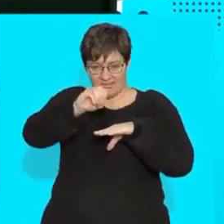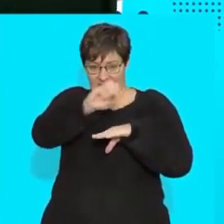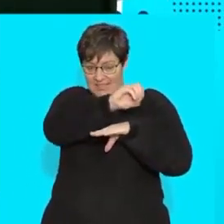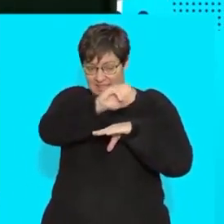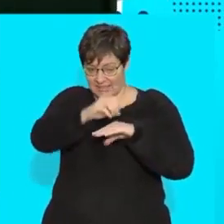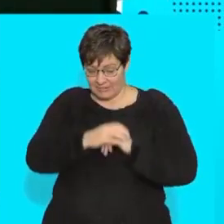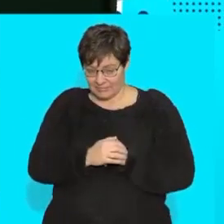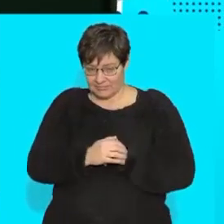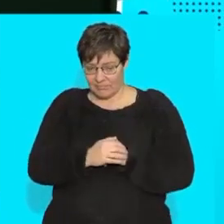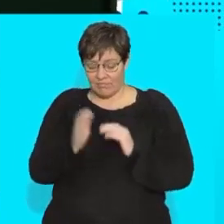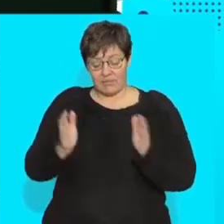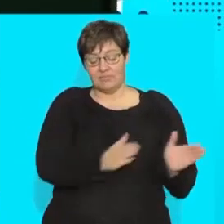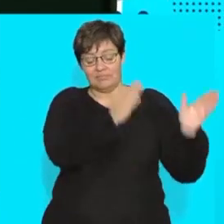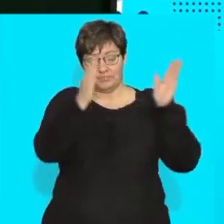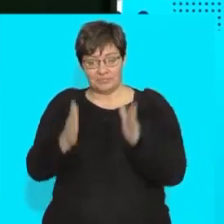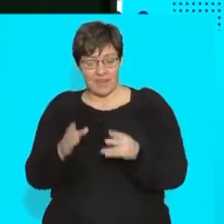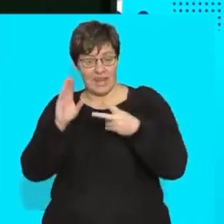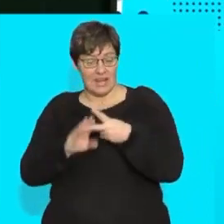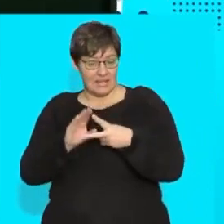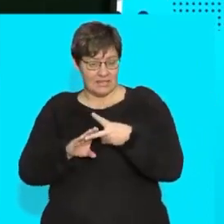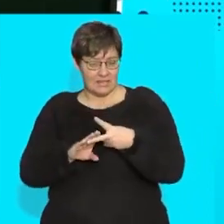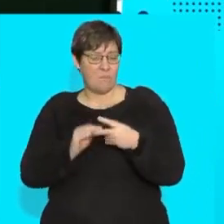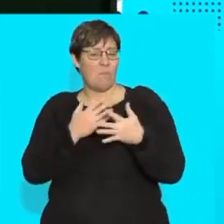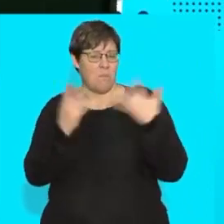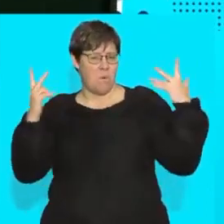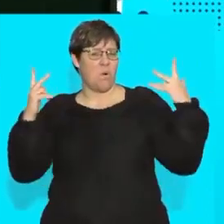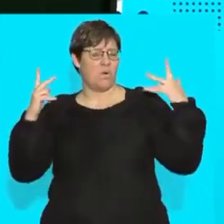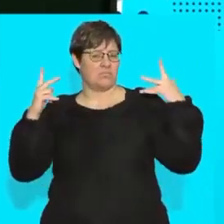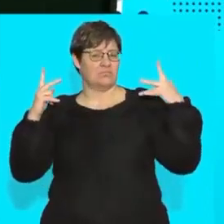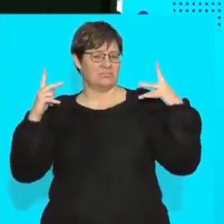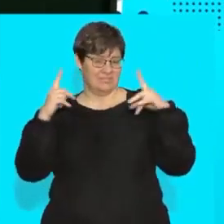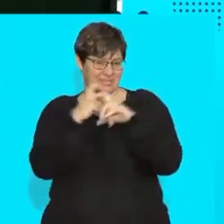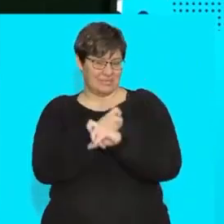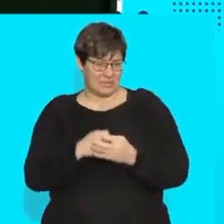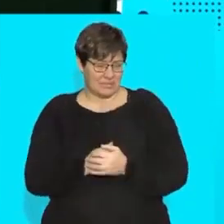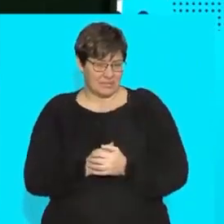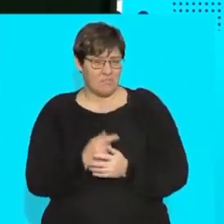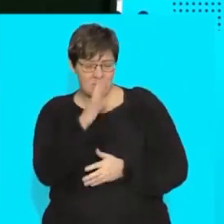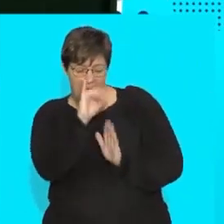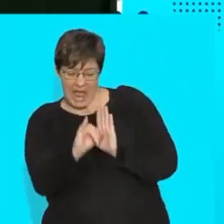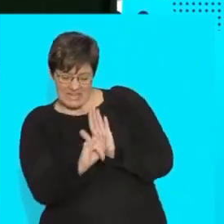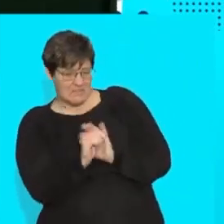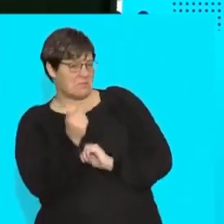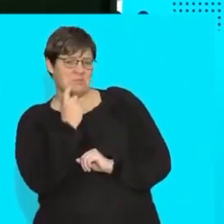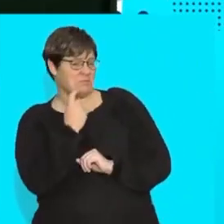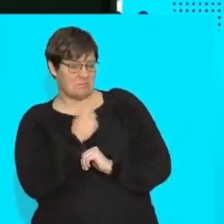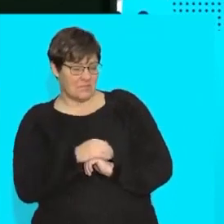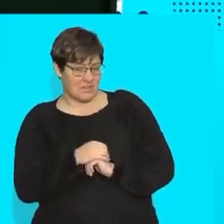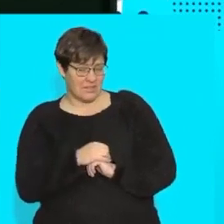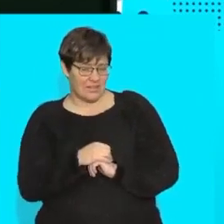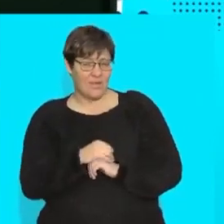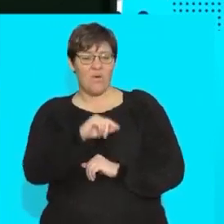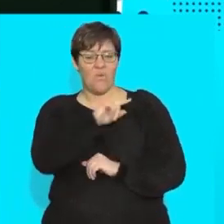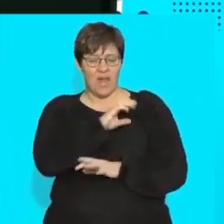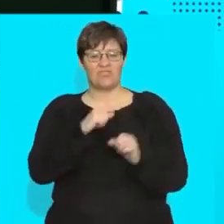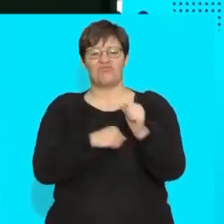tissue that we're going to look at is somewhat more difficult all right to identify each time because